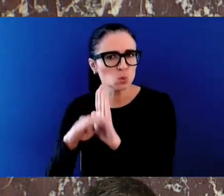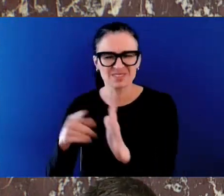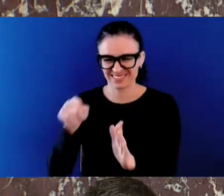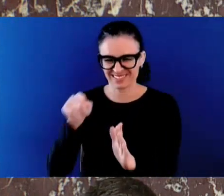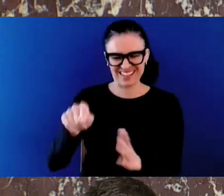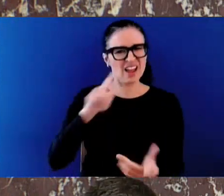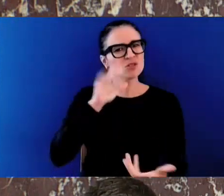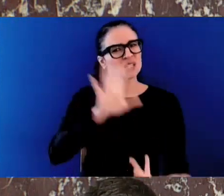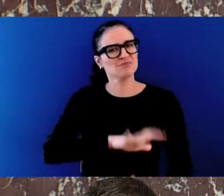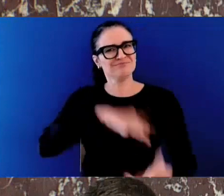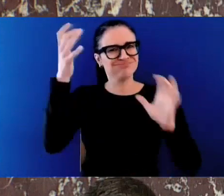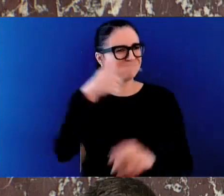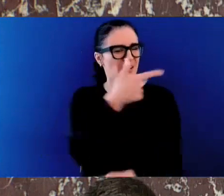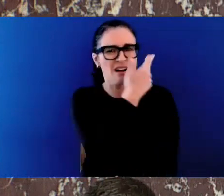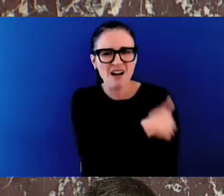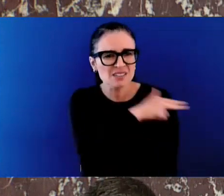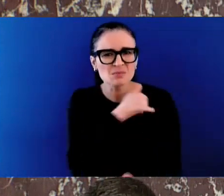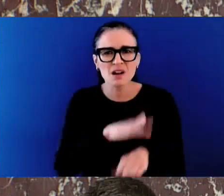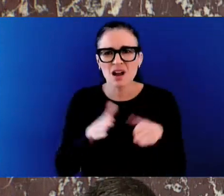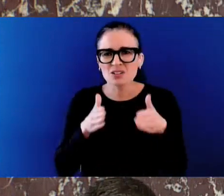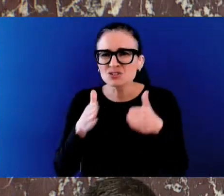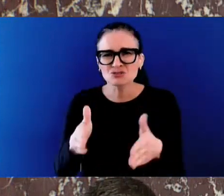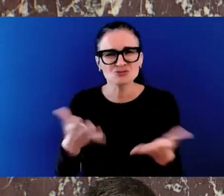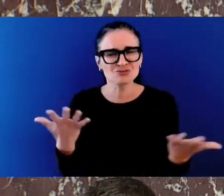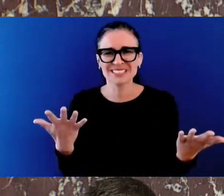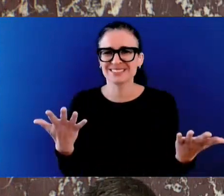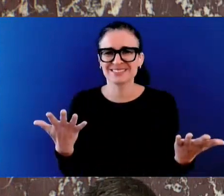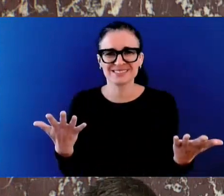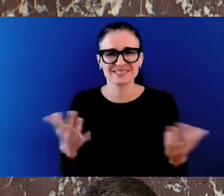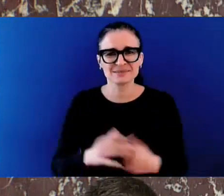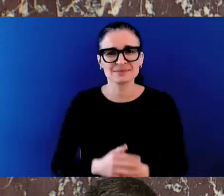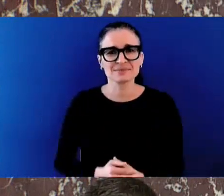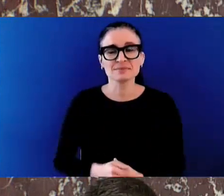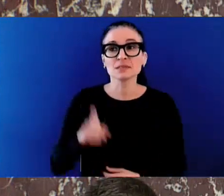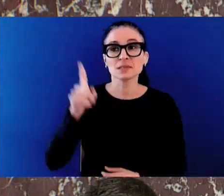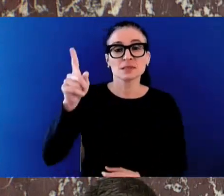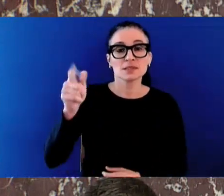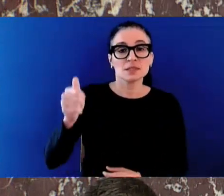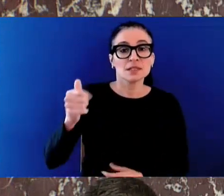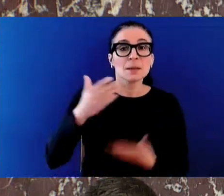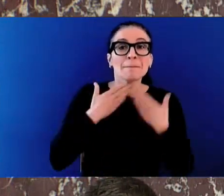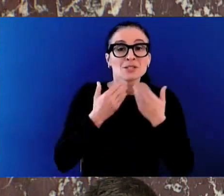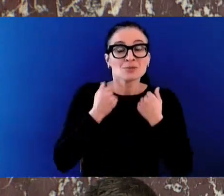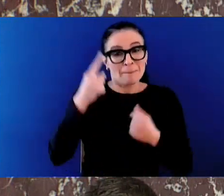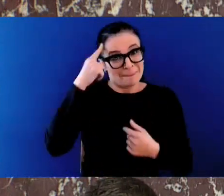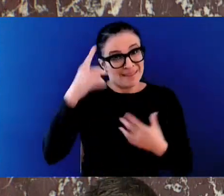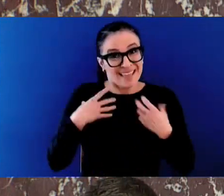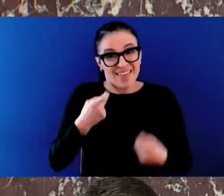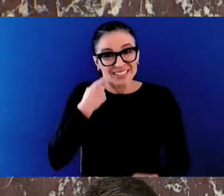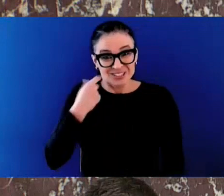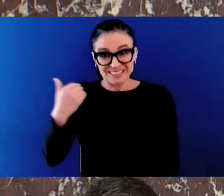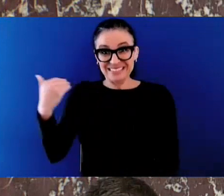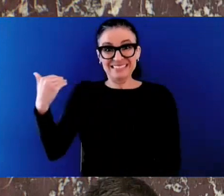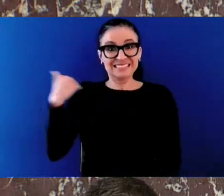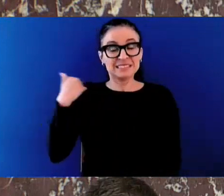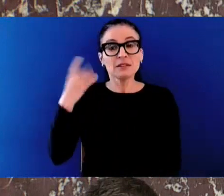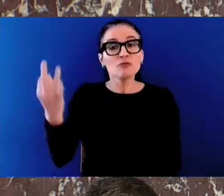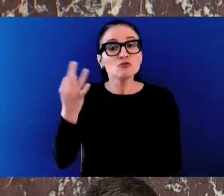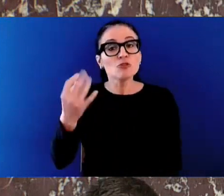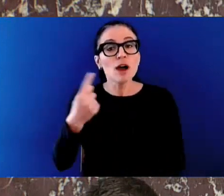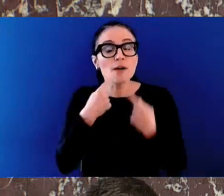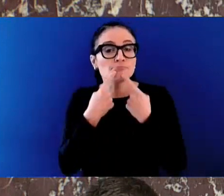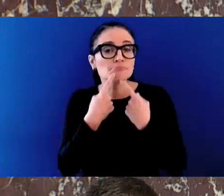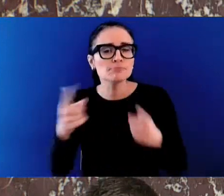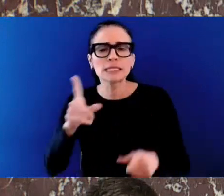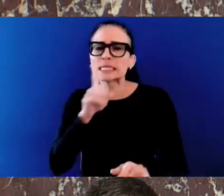His Minister of Mental Health and Addiction said on Friday she remains committed to, and I quote, the original objectives of